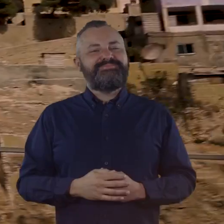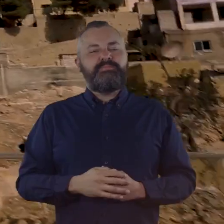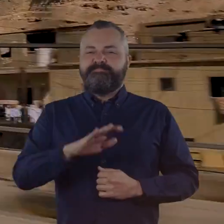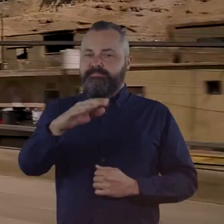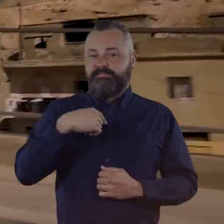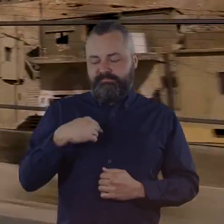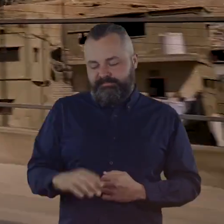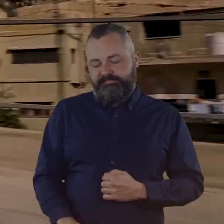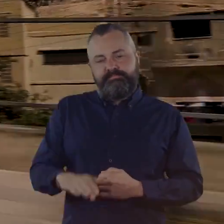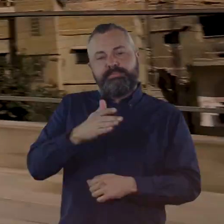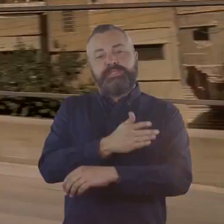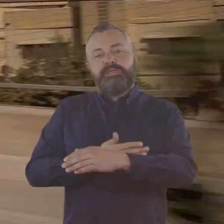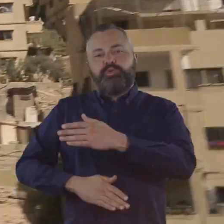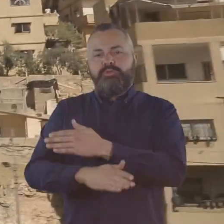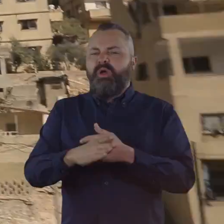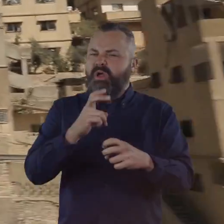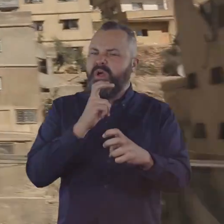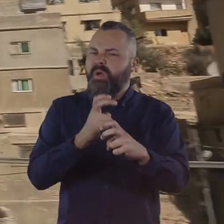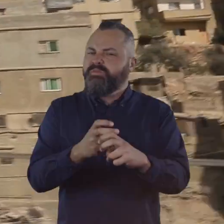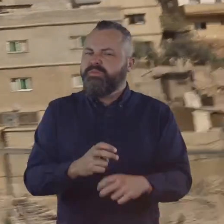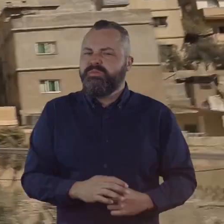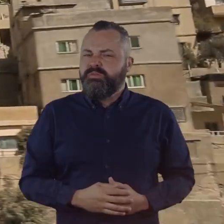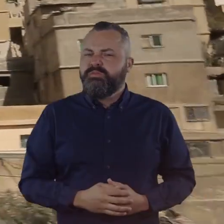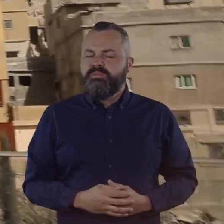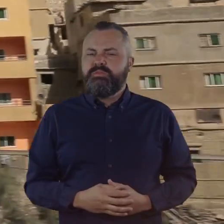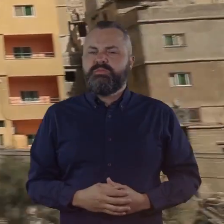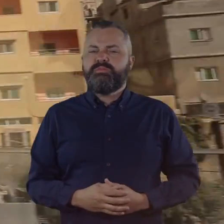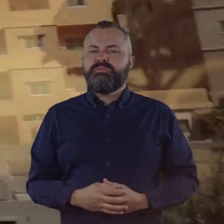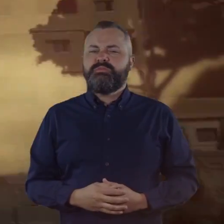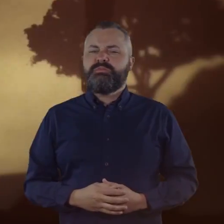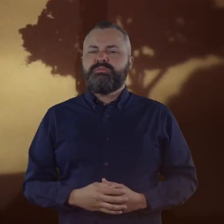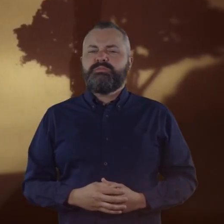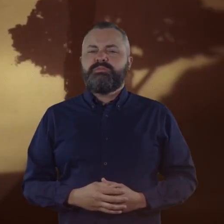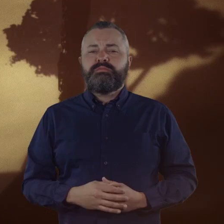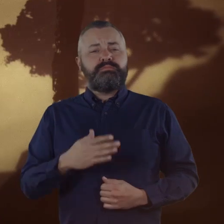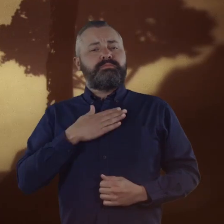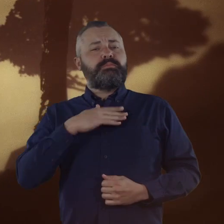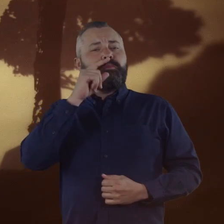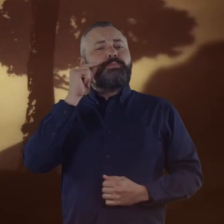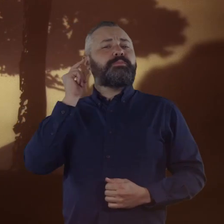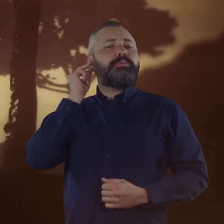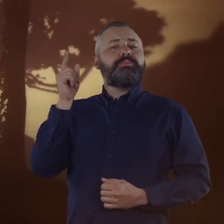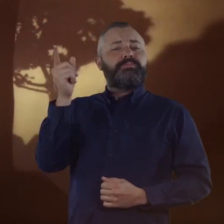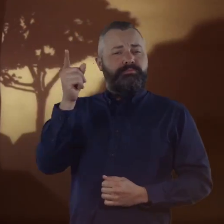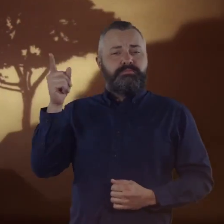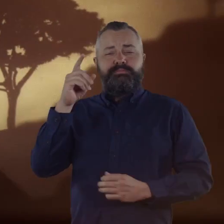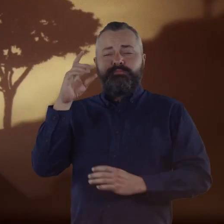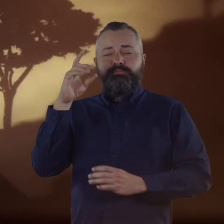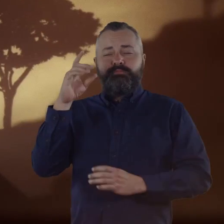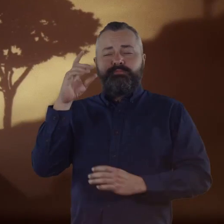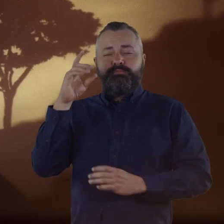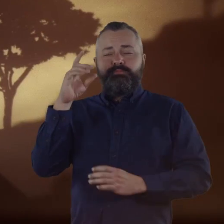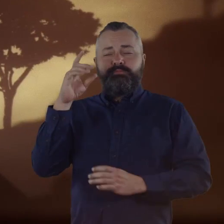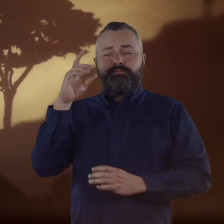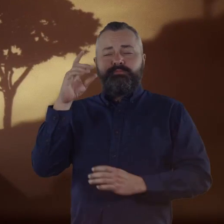It's difficult to be a child with a disability. My parents started to search for a public school.